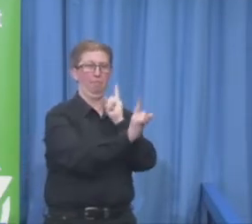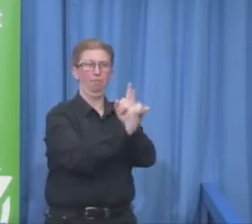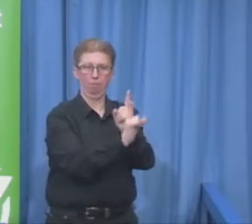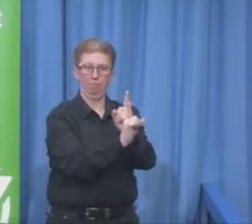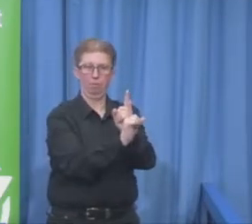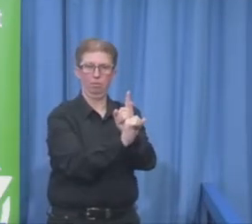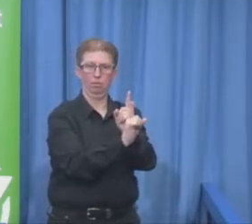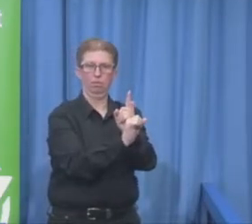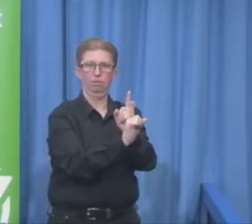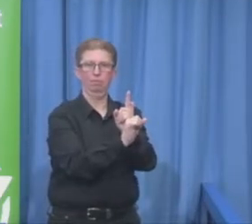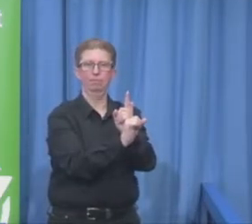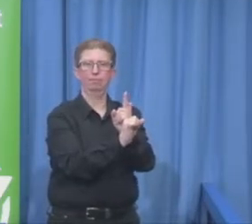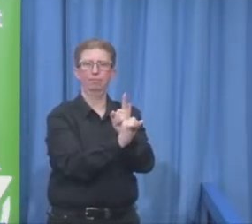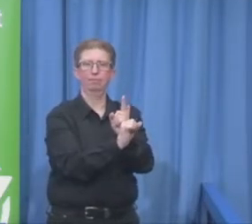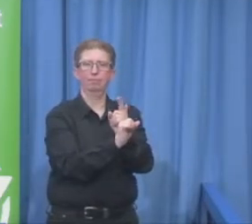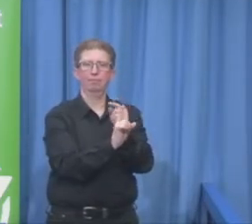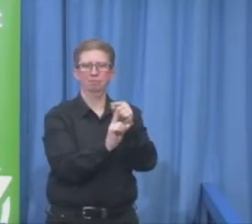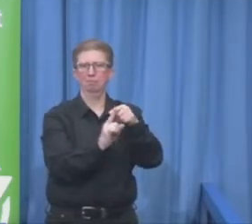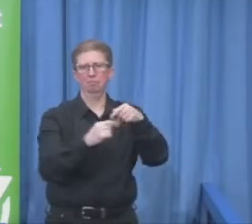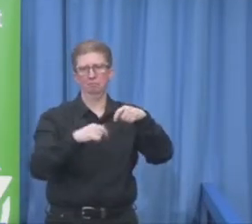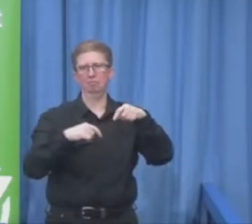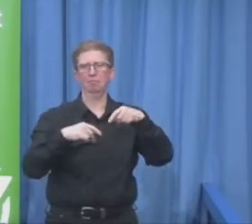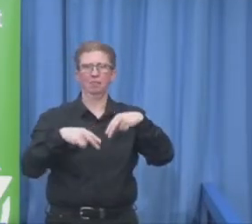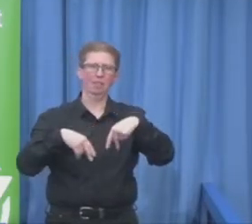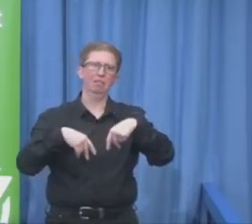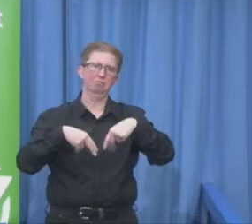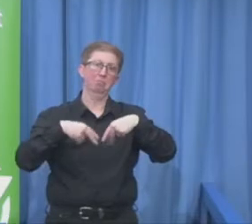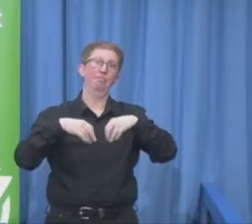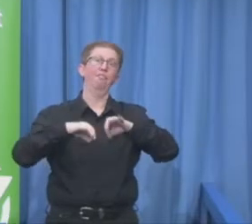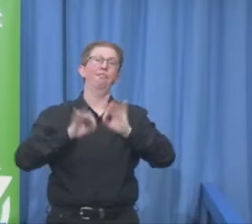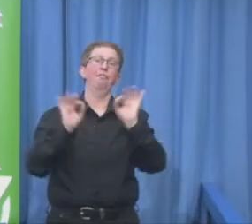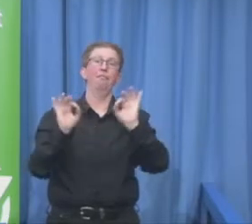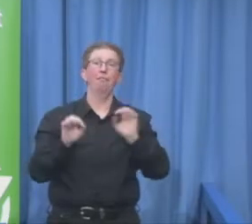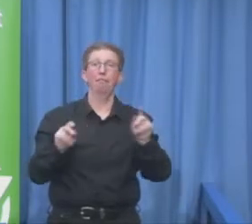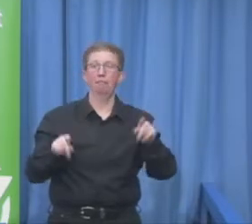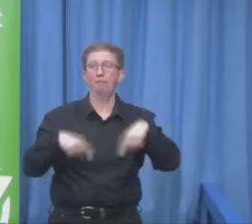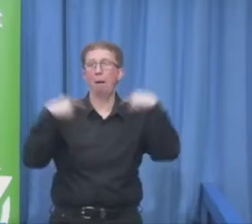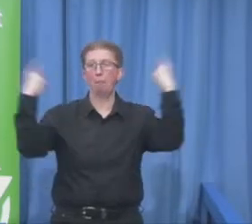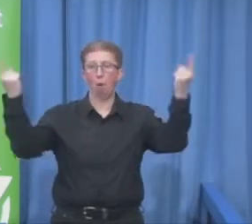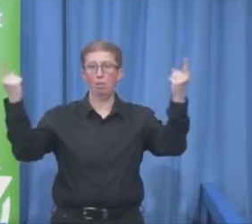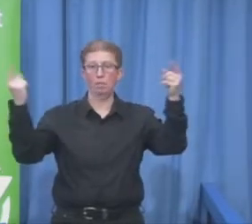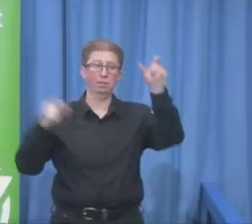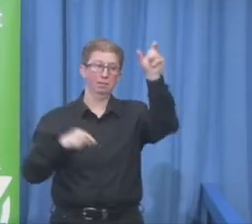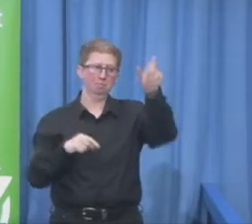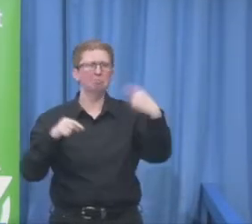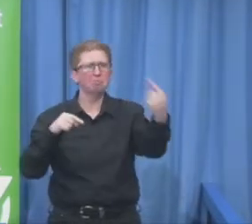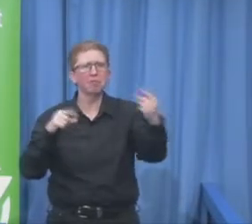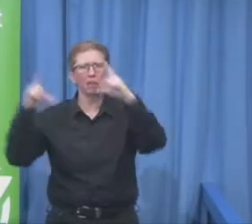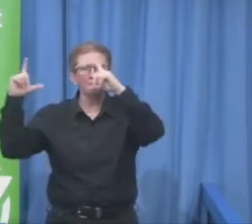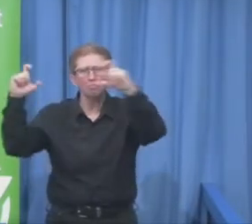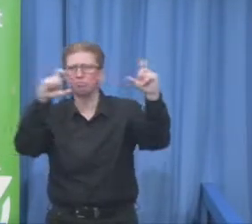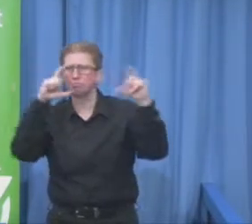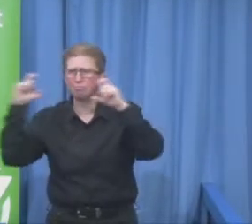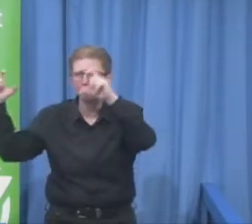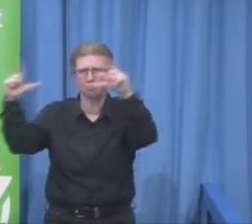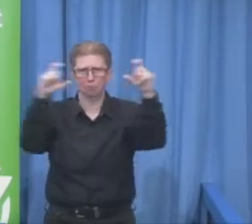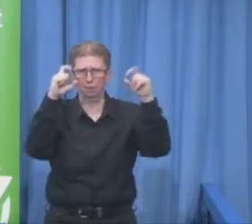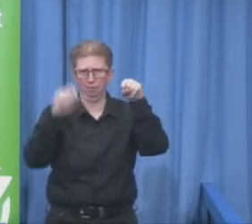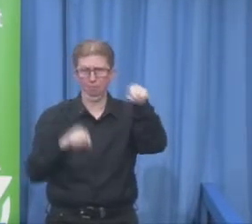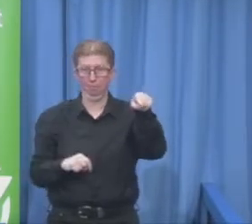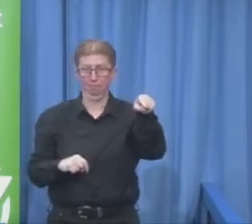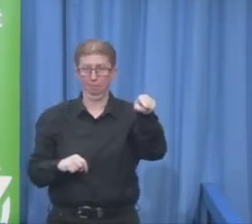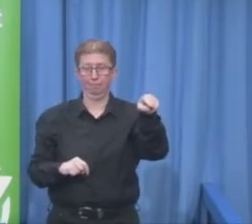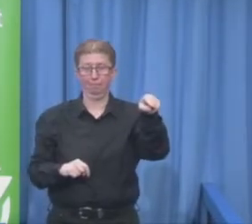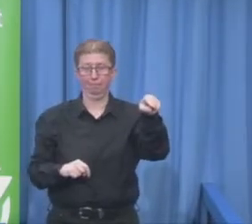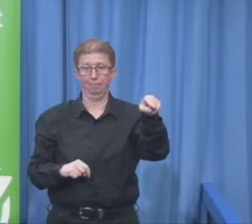Magnum Photo Agency, which was founded in 1947 and is the stable of some of the greatest photographers